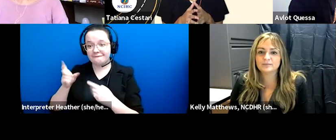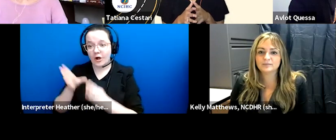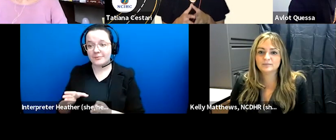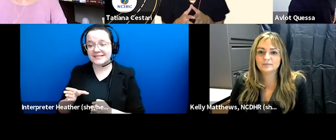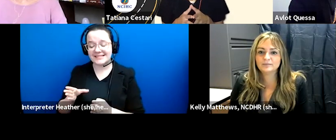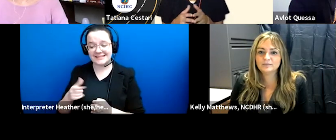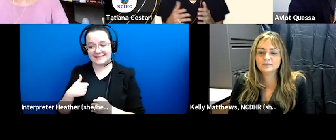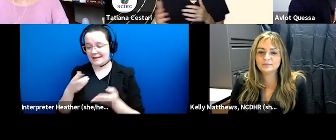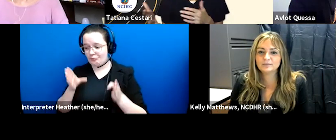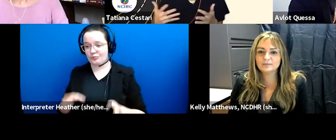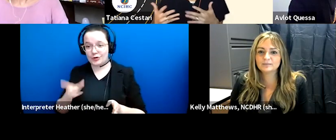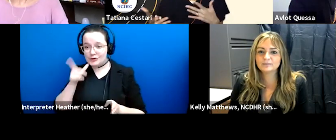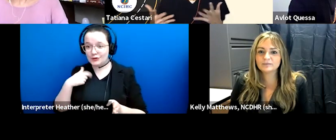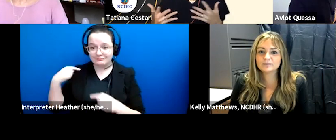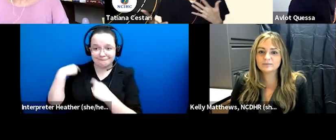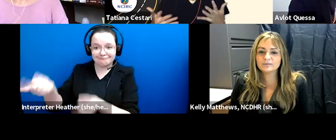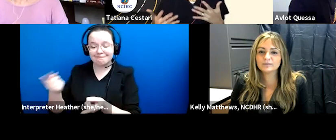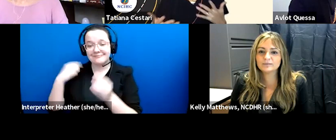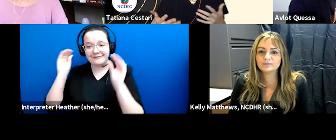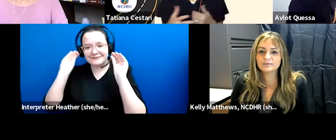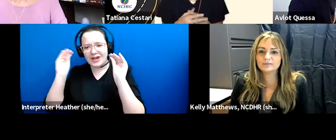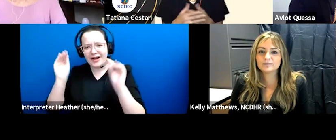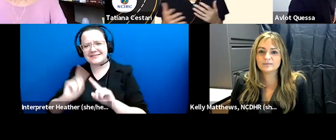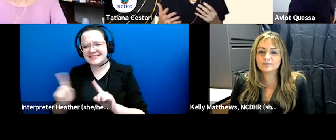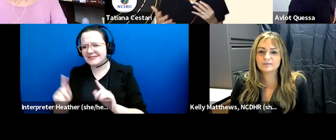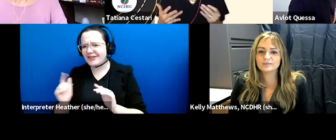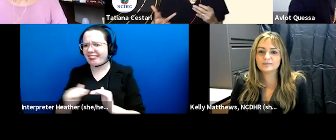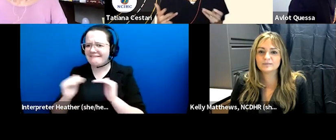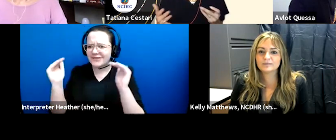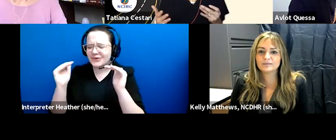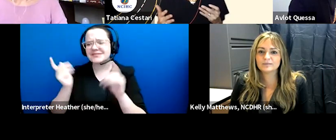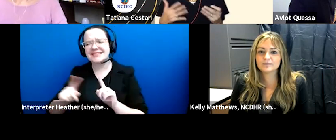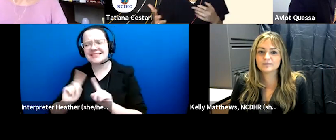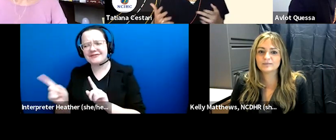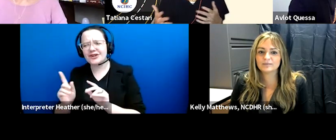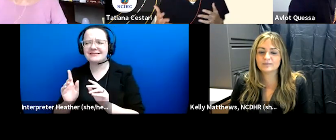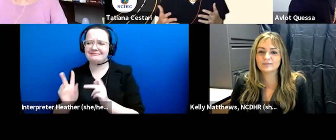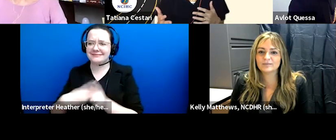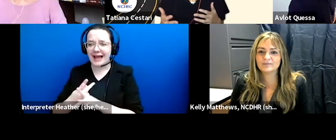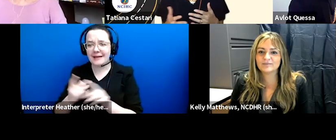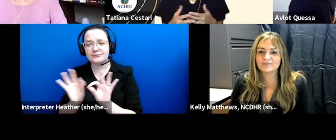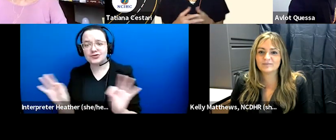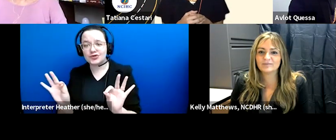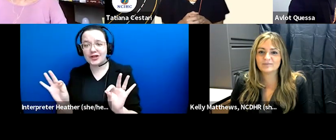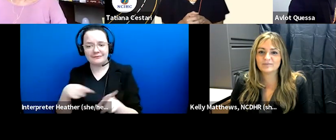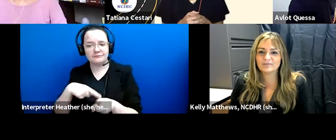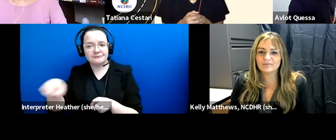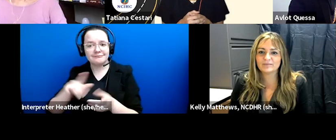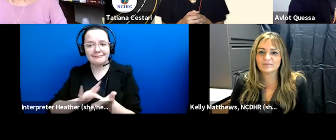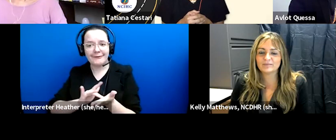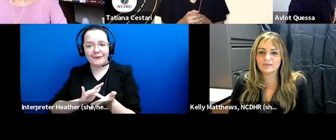who has taught different levels and different types of degrees in the medical field